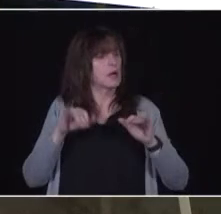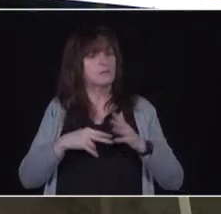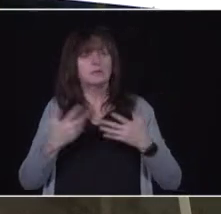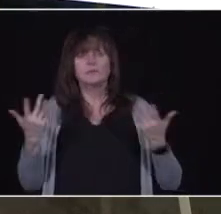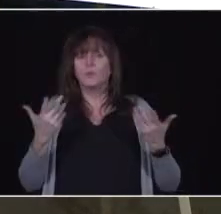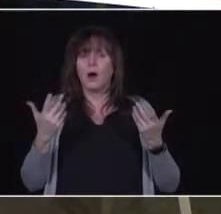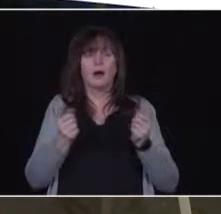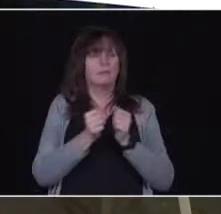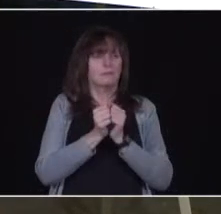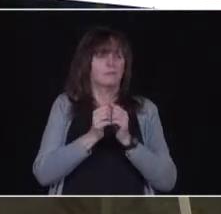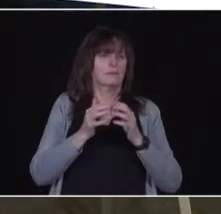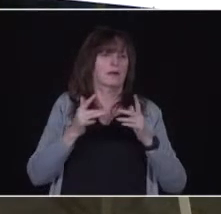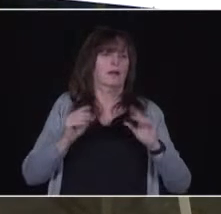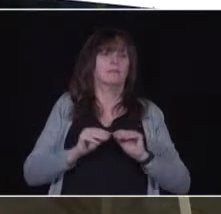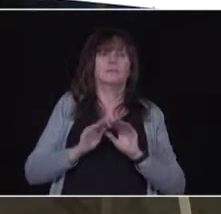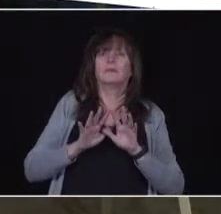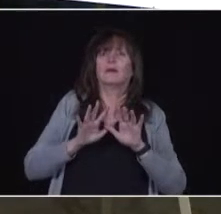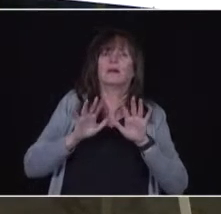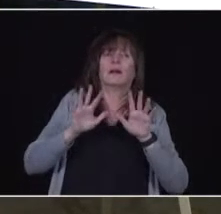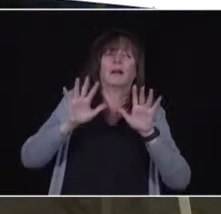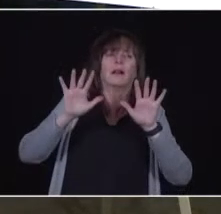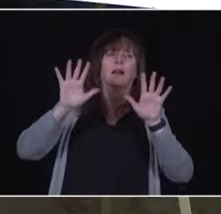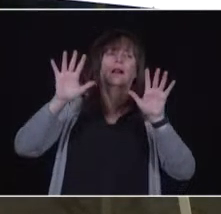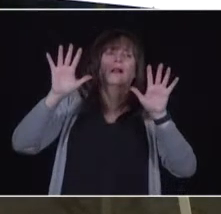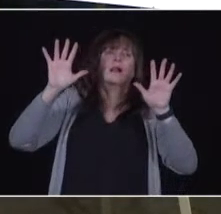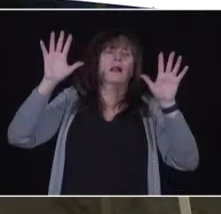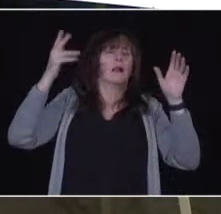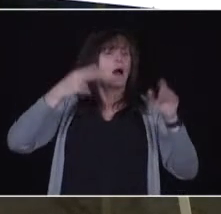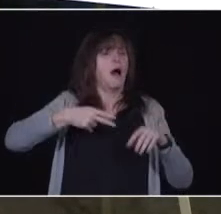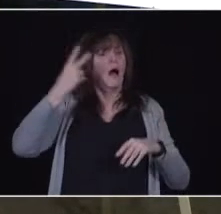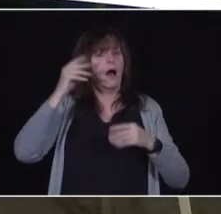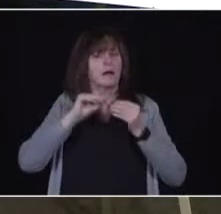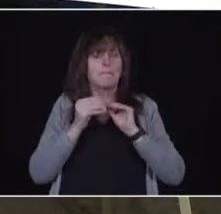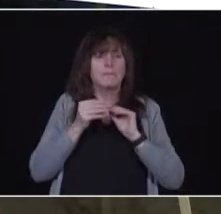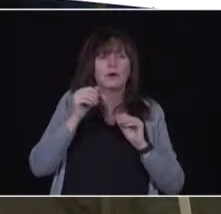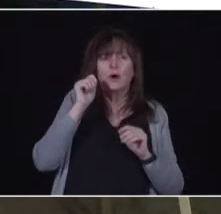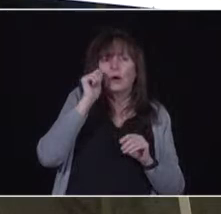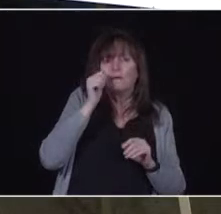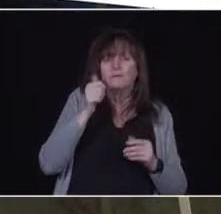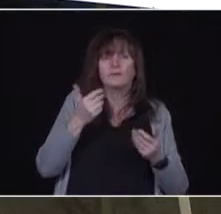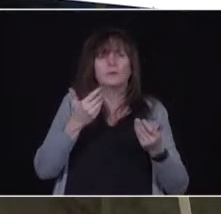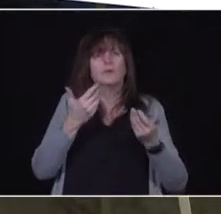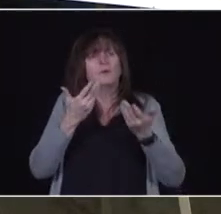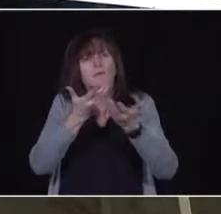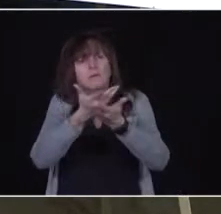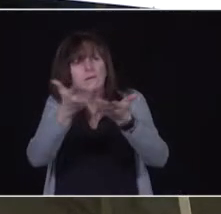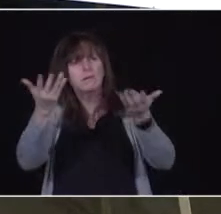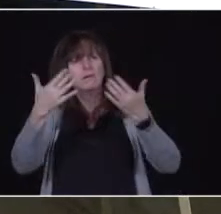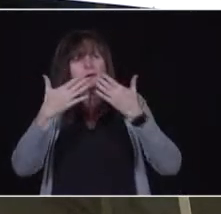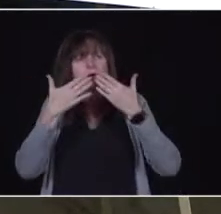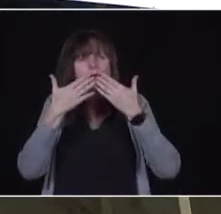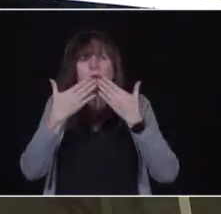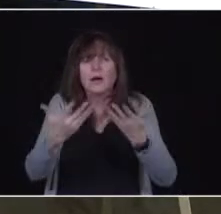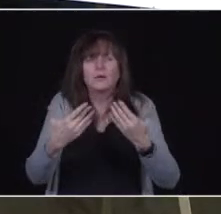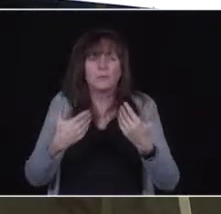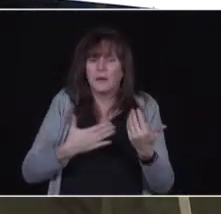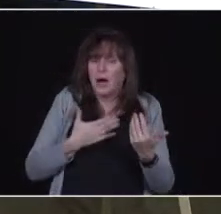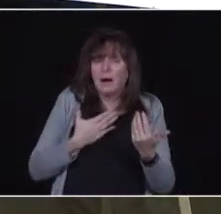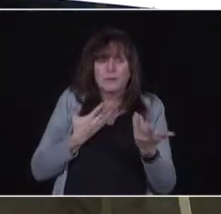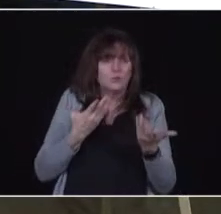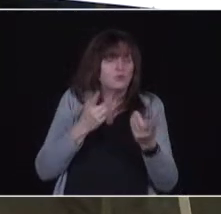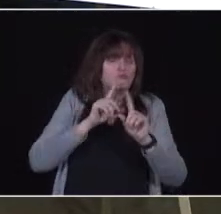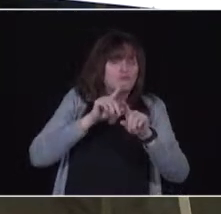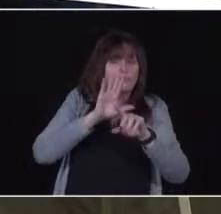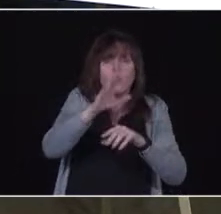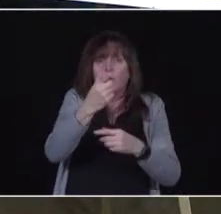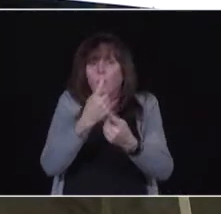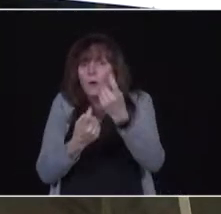through in an enormous number every Ladies and gentlemen, thank you. I'll be pleased to take any questions. Good morning. We'll go to the phone line for questions.